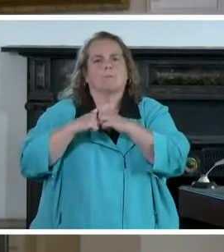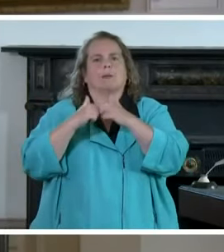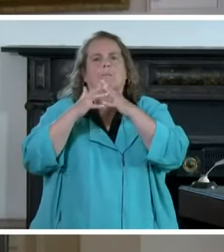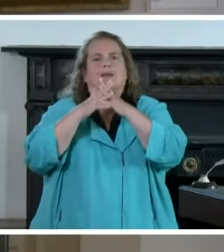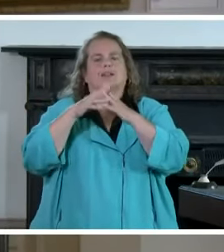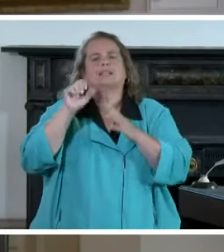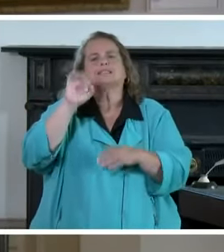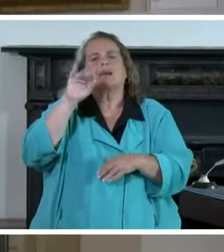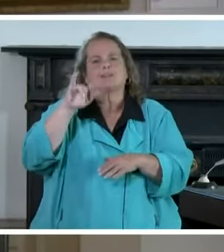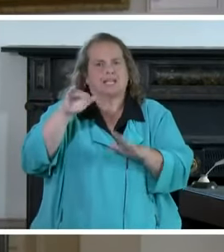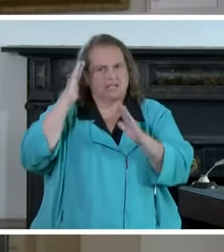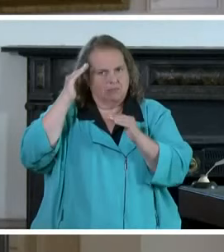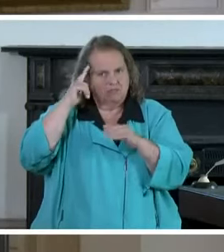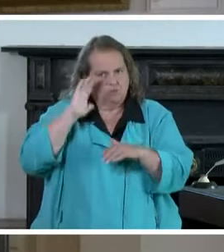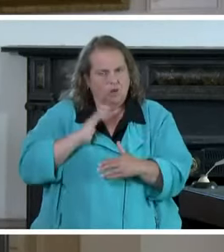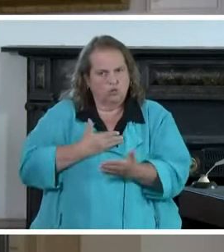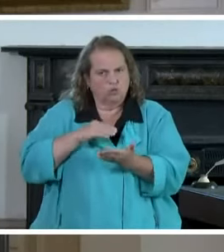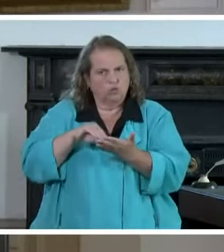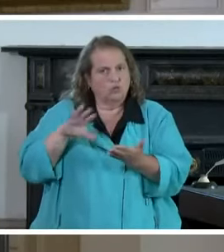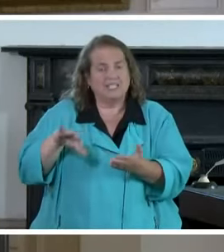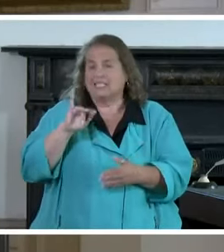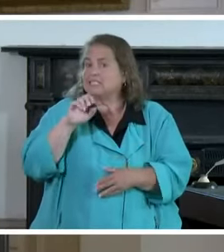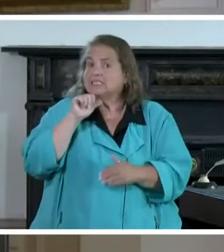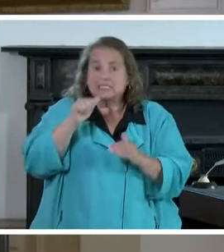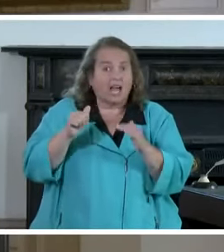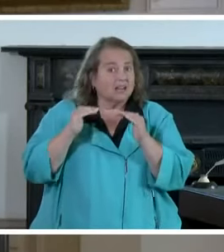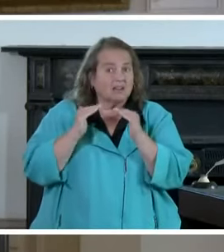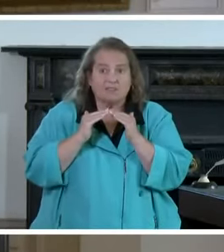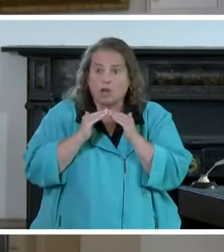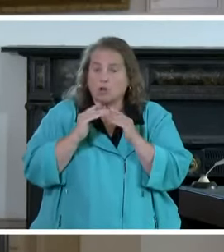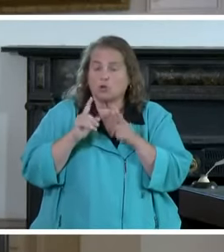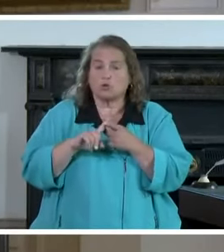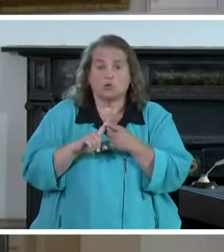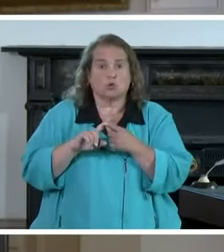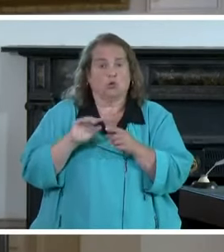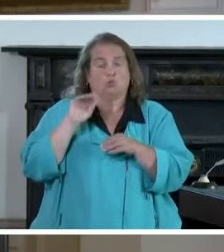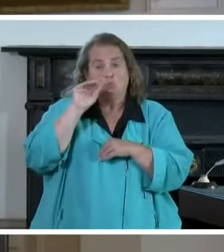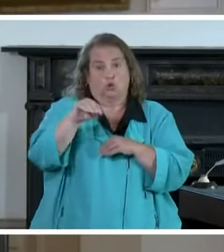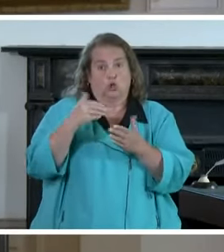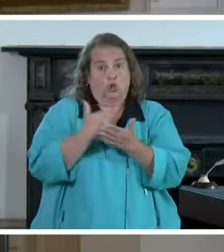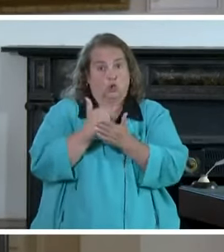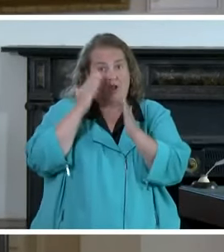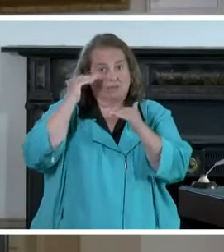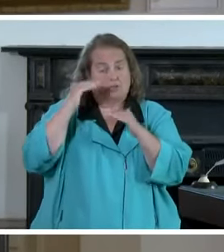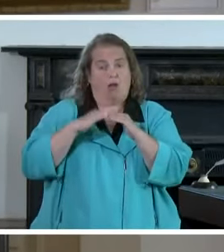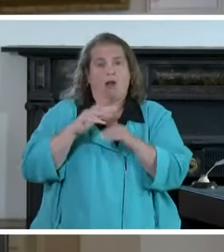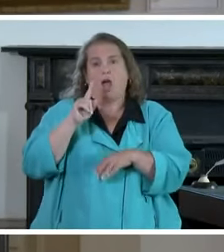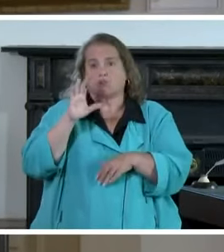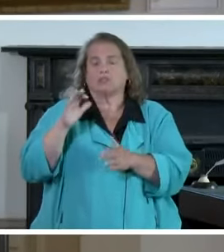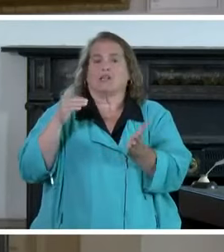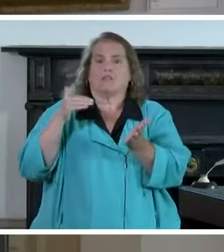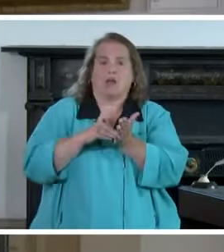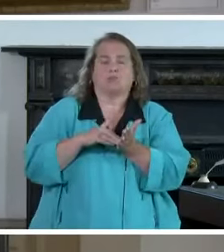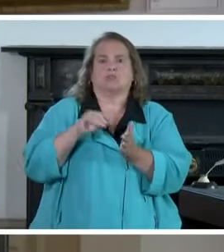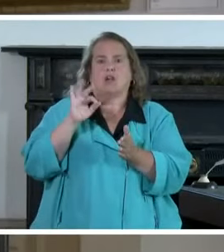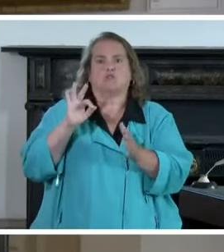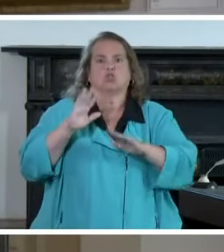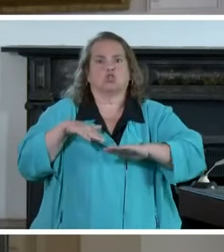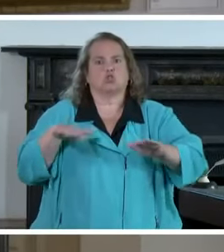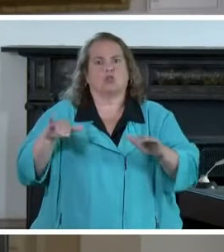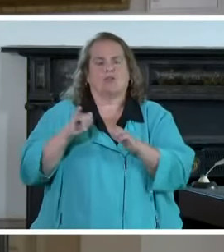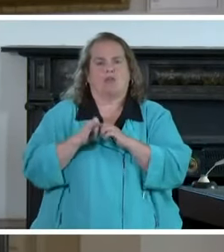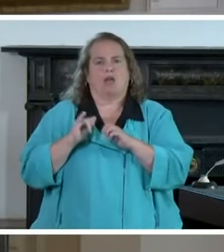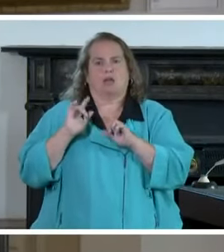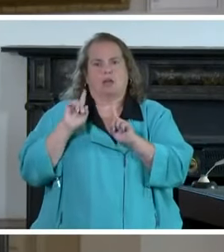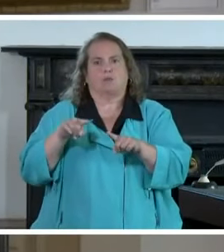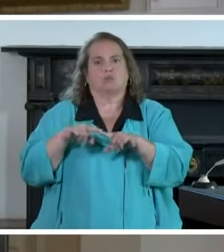these safety expectations for our students. It is not fair to just put new expectations on hundreds and thousands of children that come